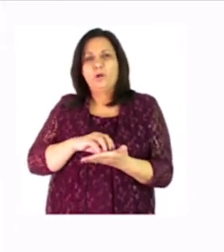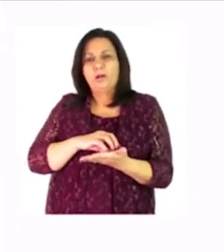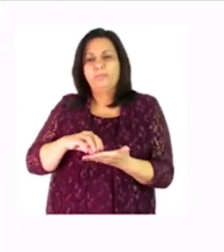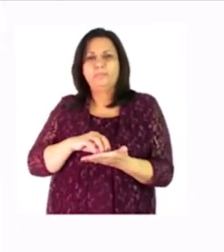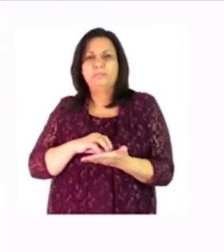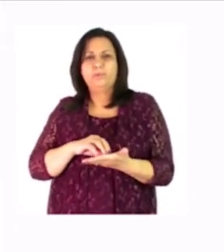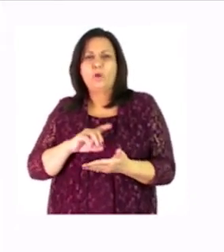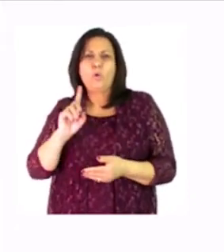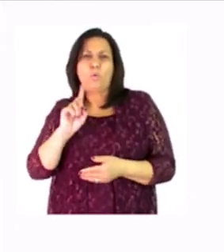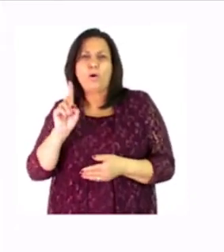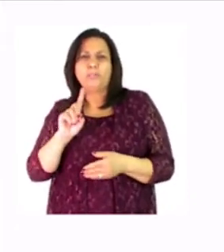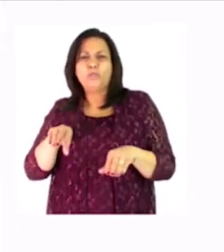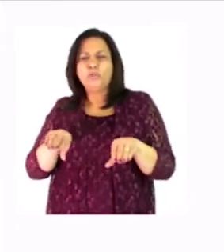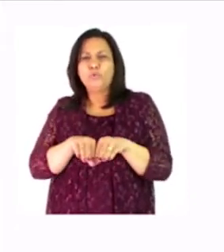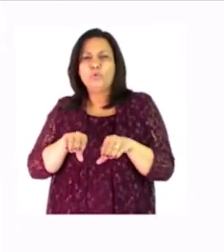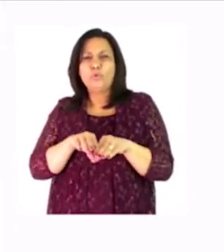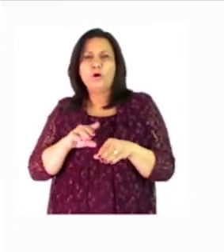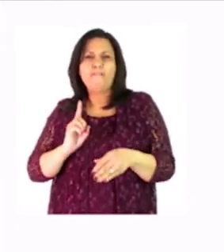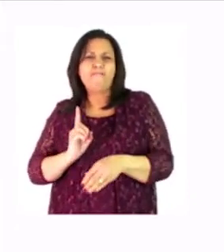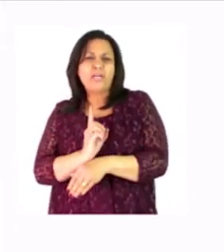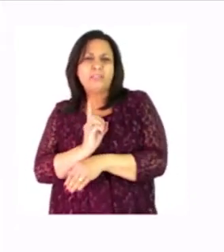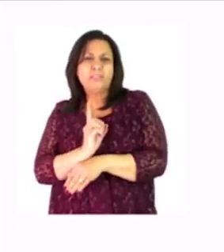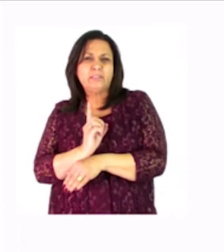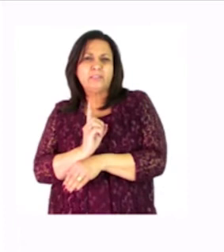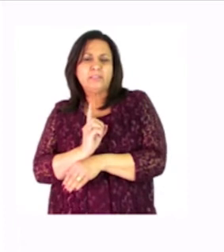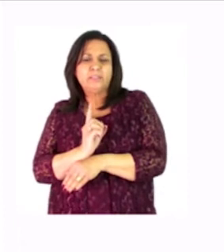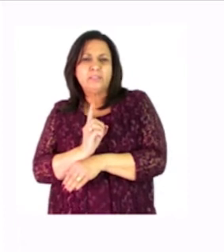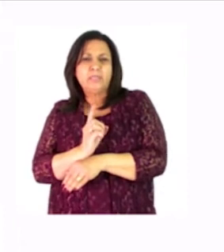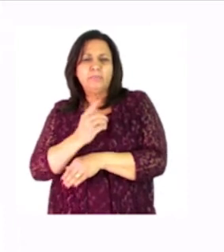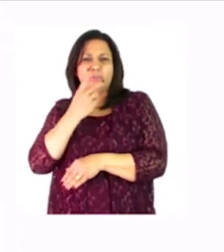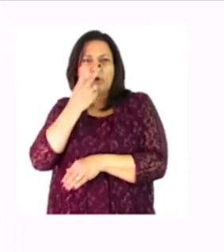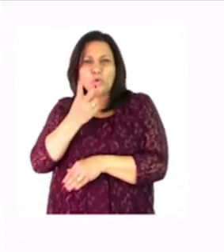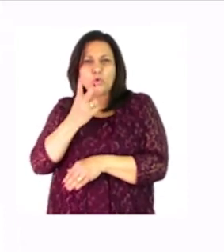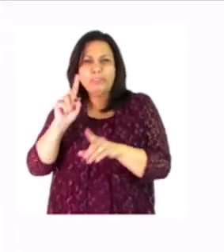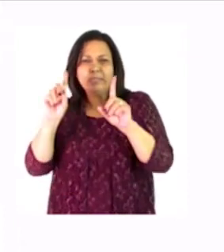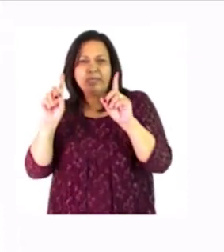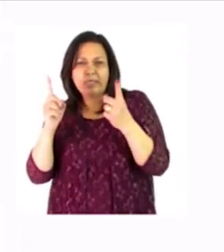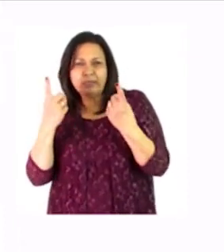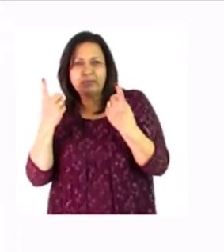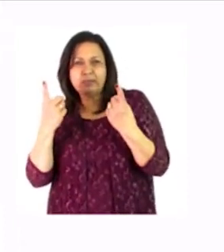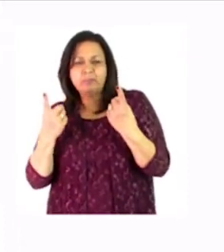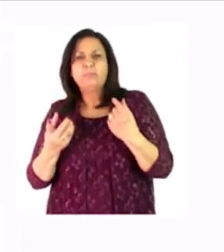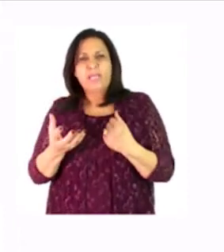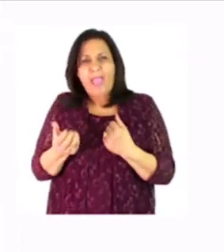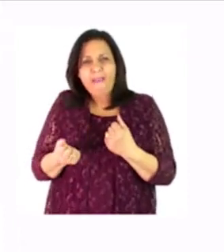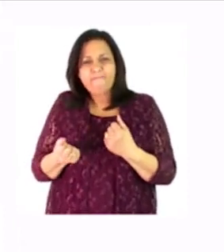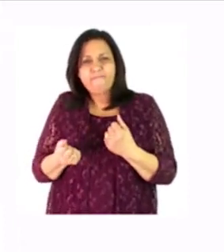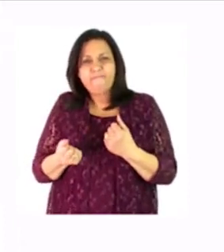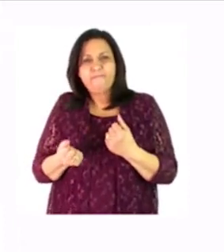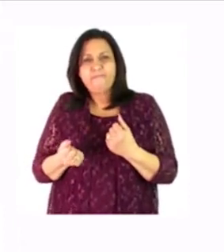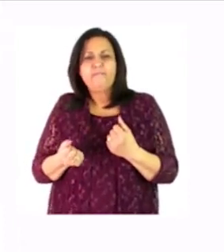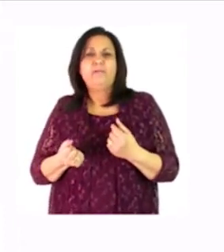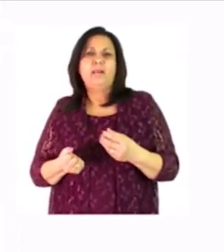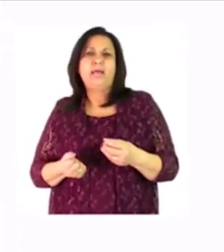what does he do he needs to have all his equipment he needs planks